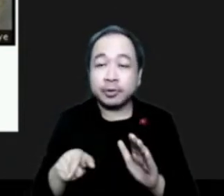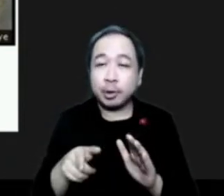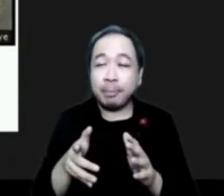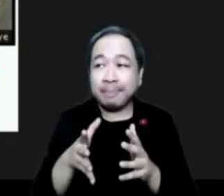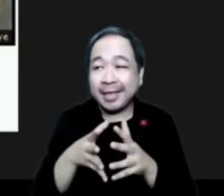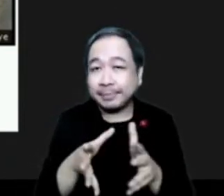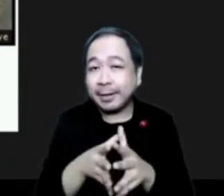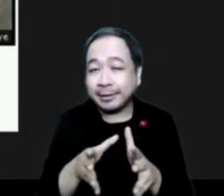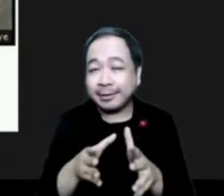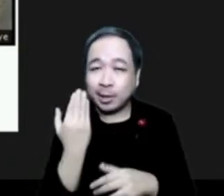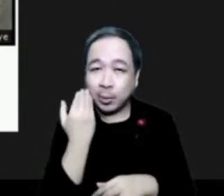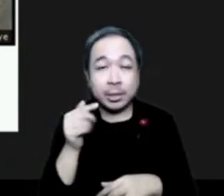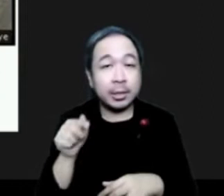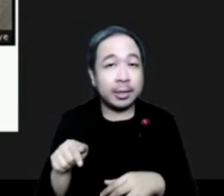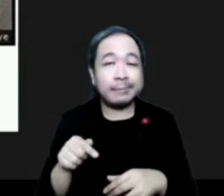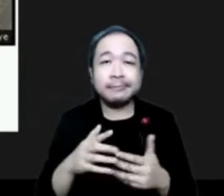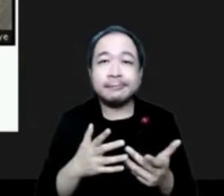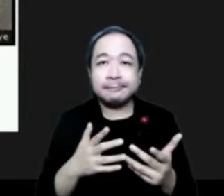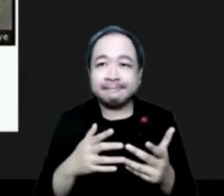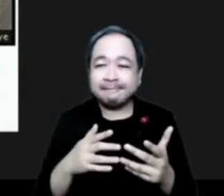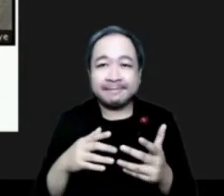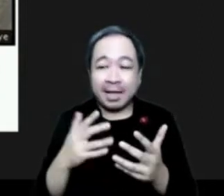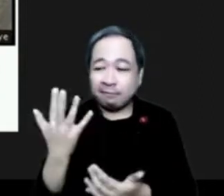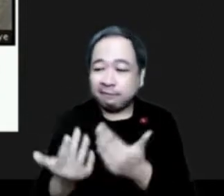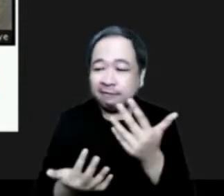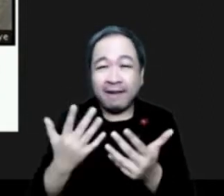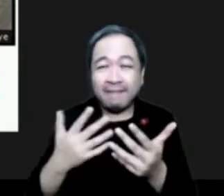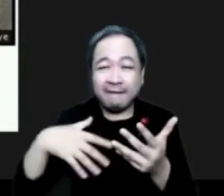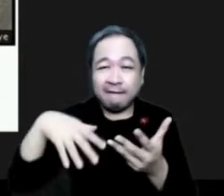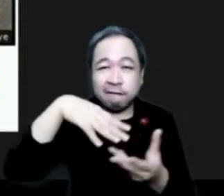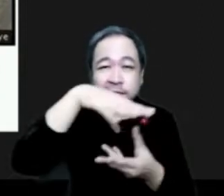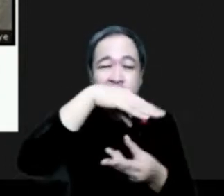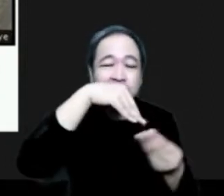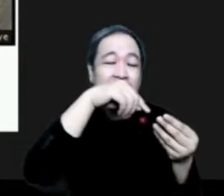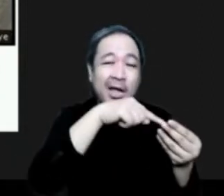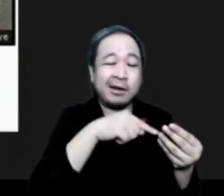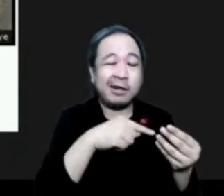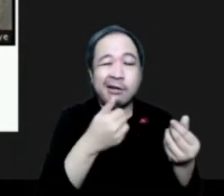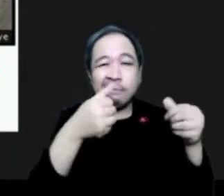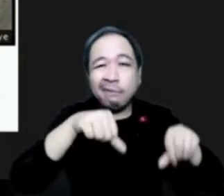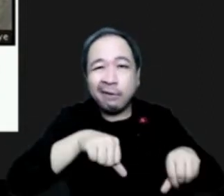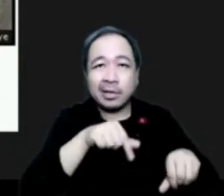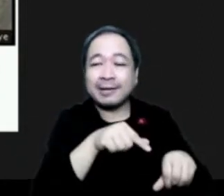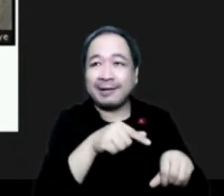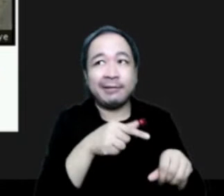that pollution generated by wildfires are the most important source of air quality pollution.